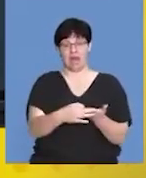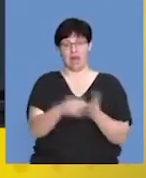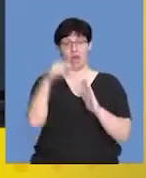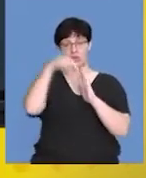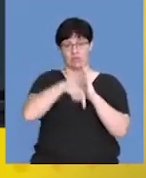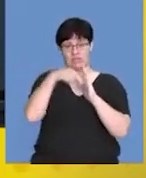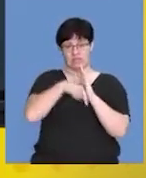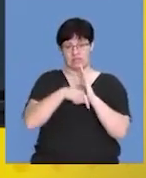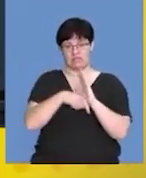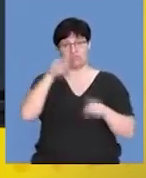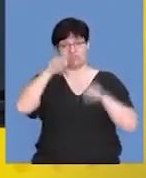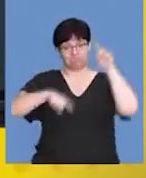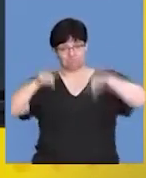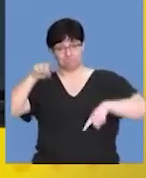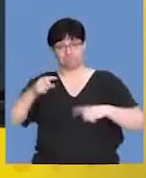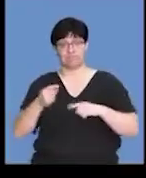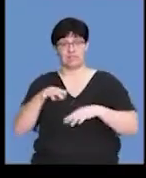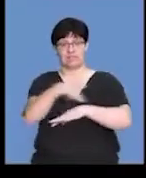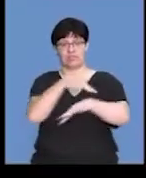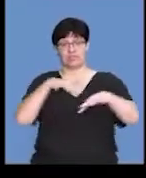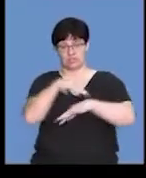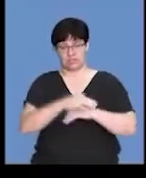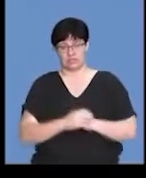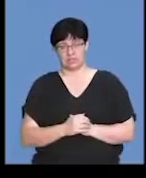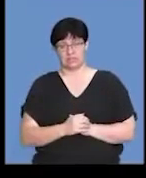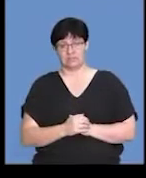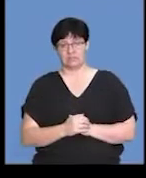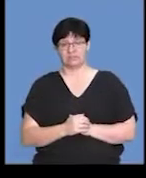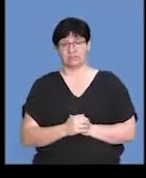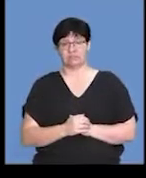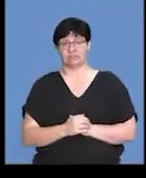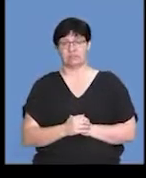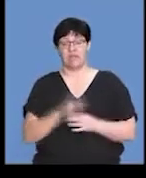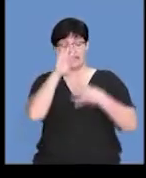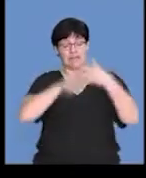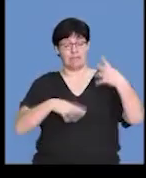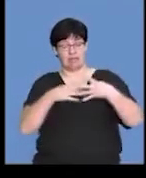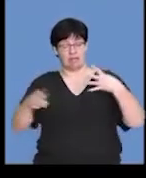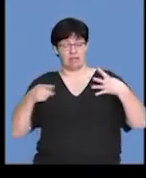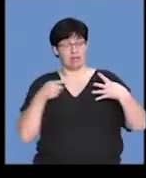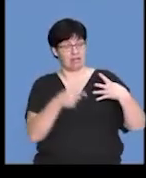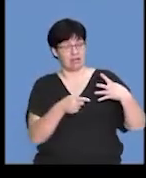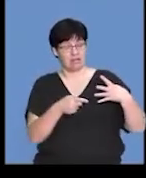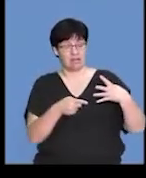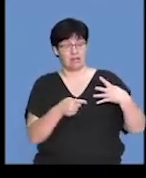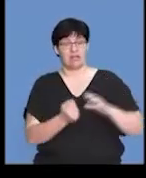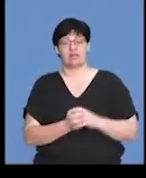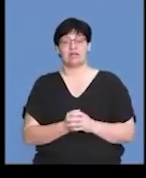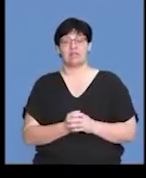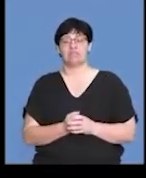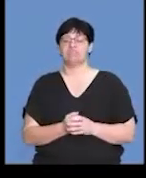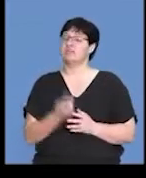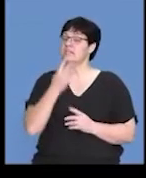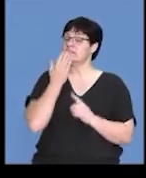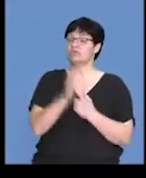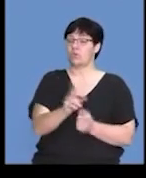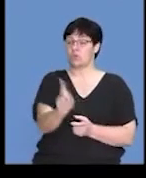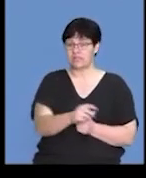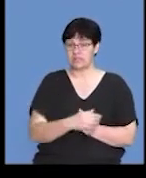content to different situations. Okay, so the table below shows essentially